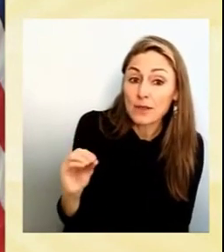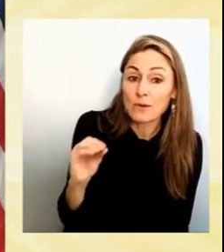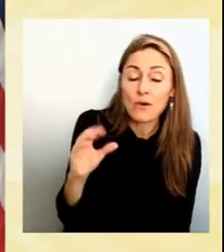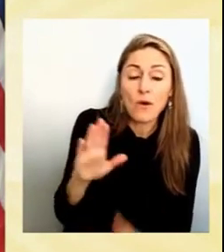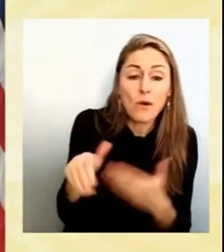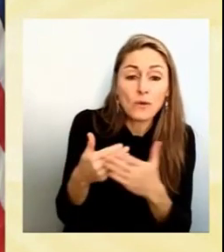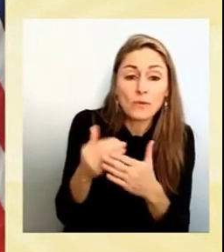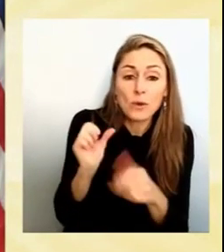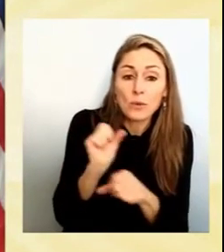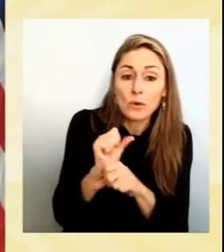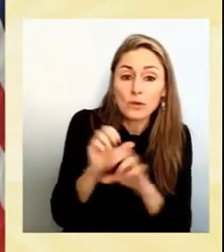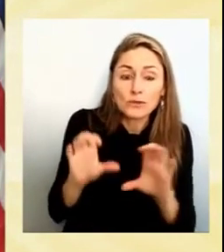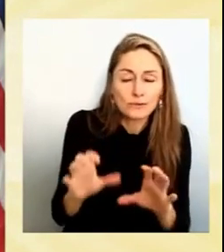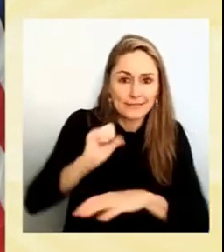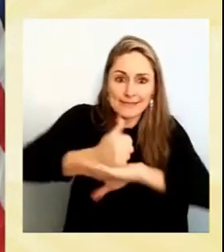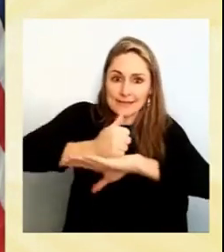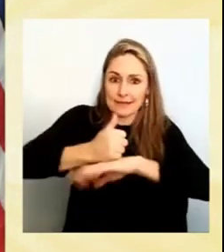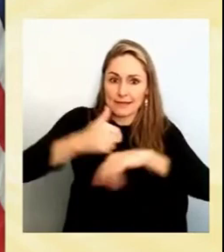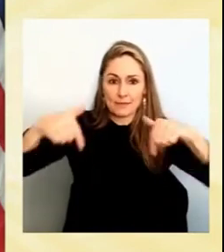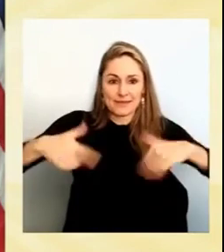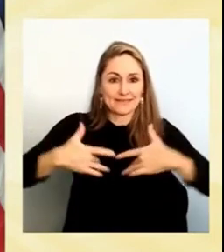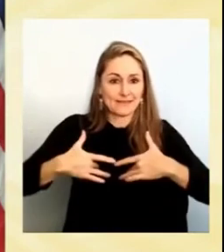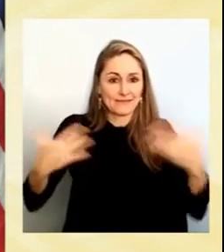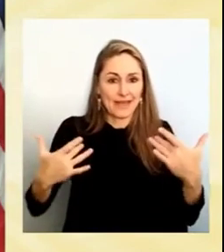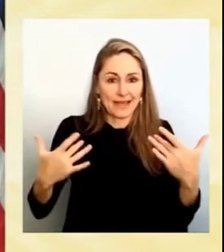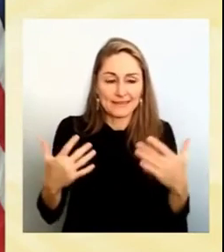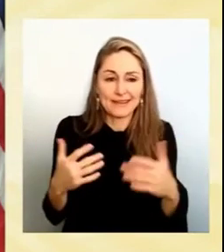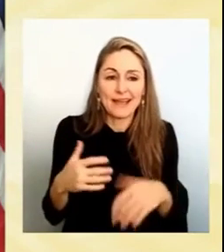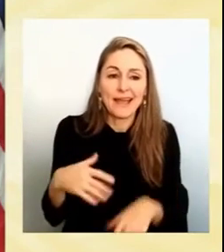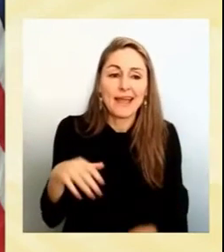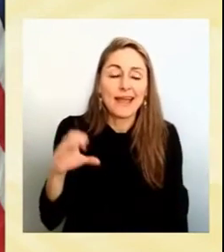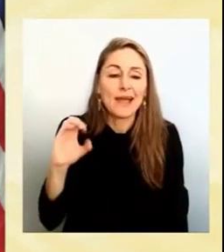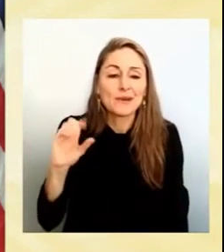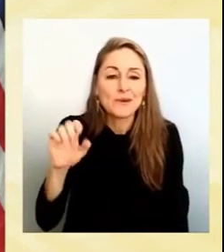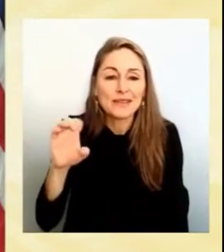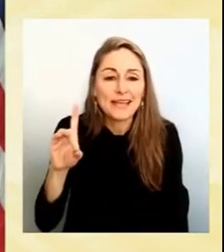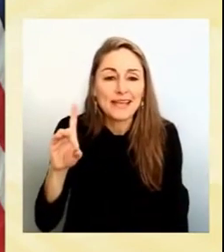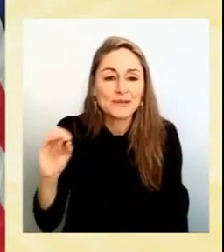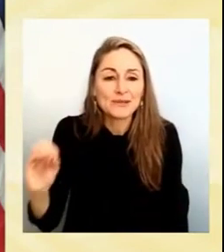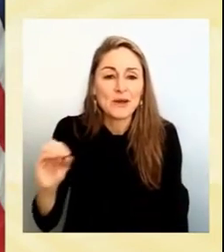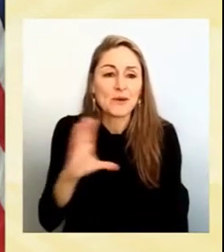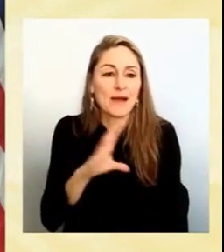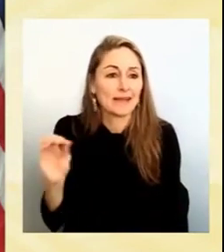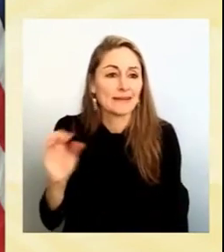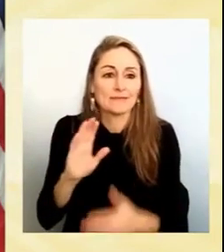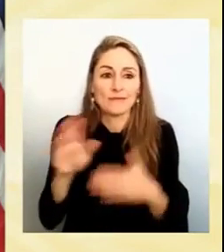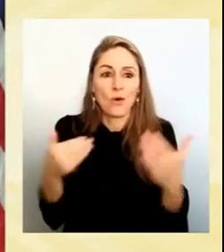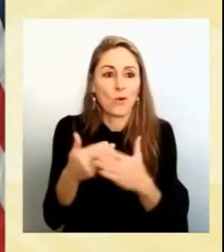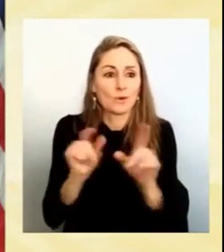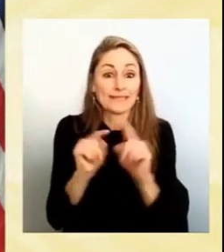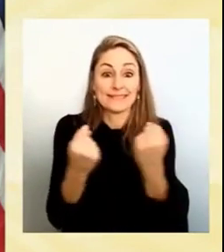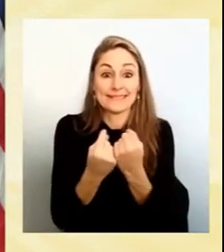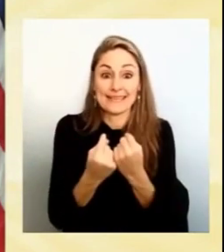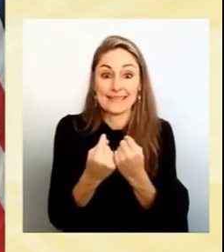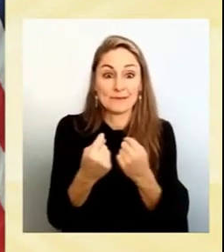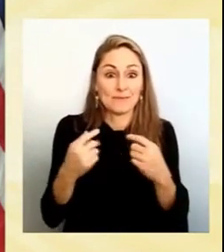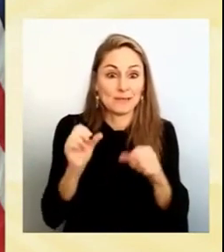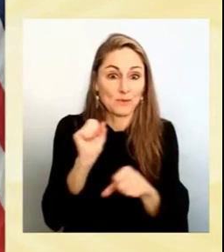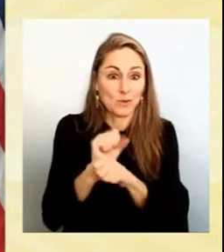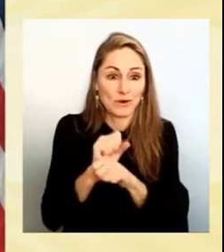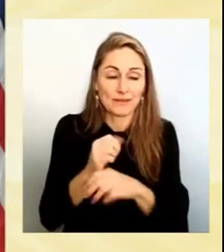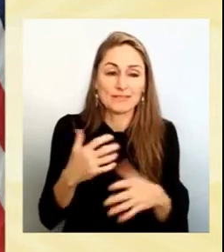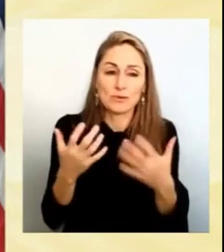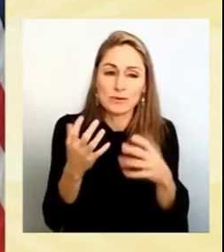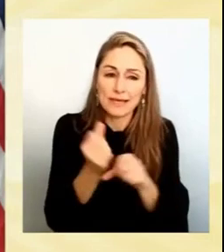bringing this event together, and for what you, Orlando Teller, and our team have been doing as we work to take tribal engagement